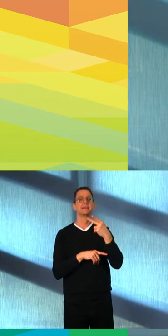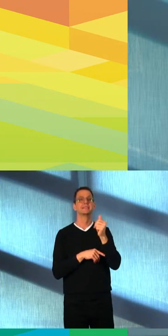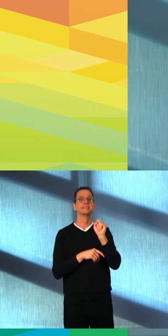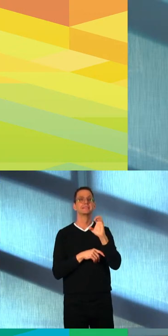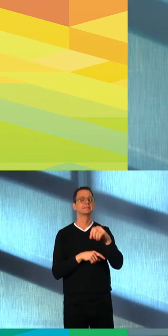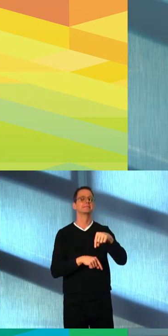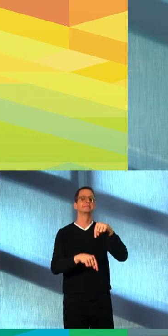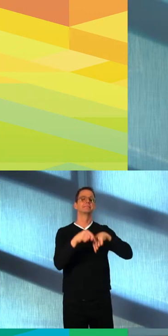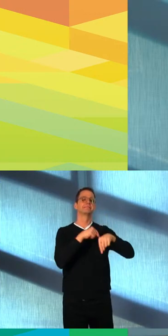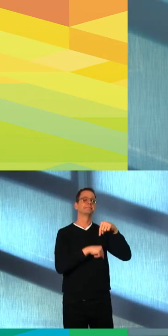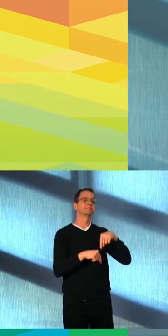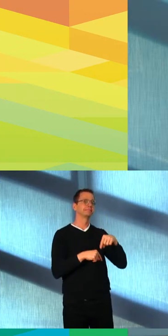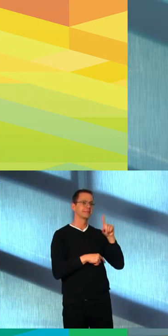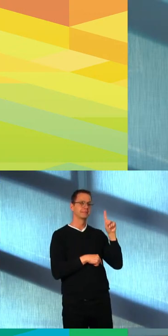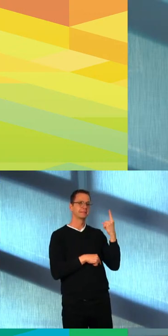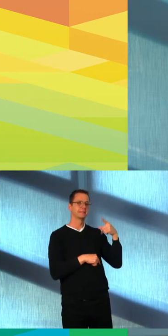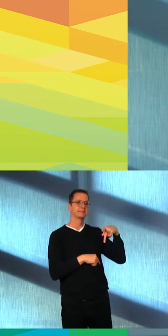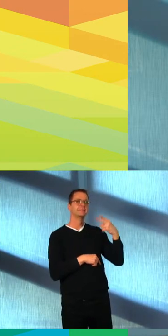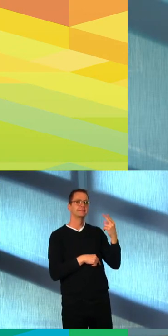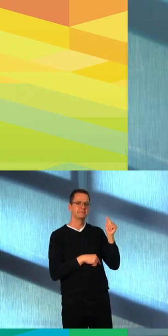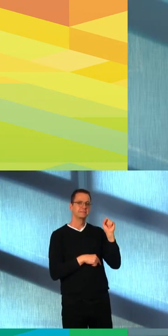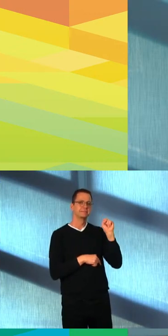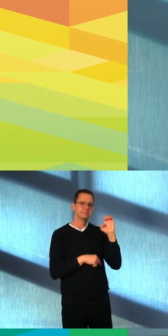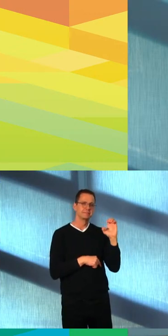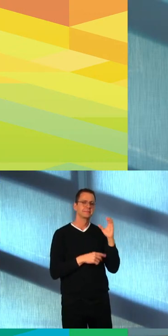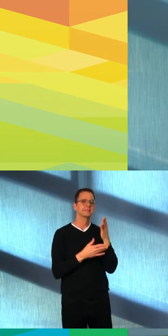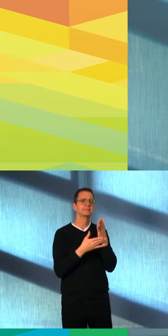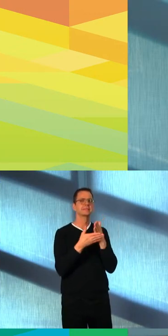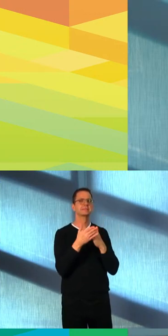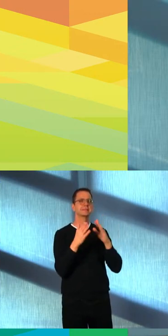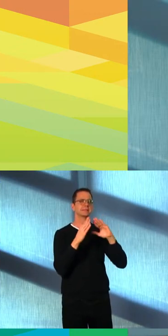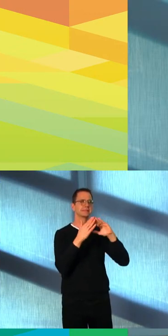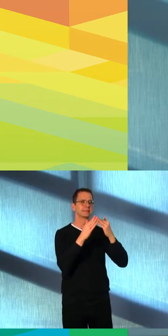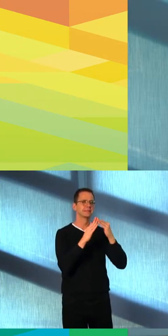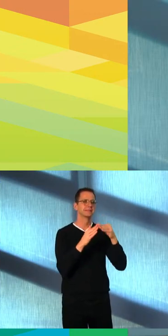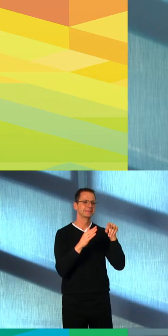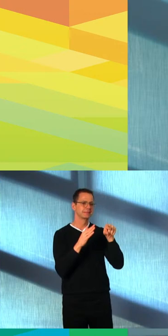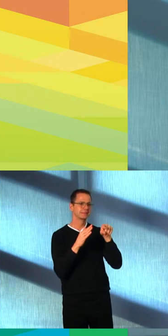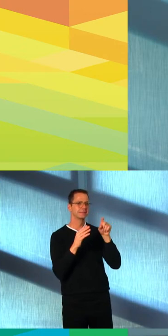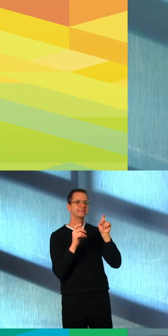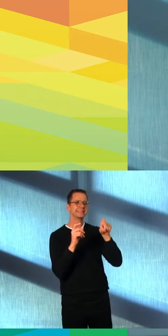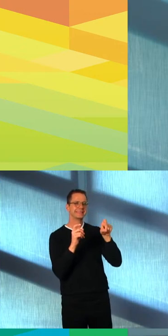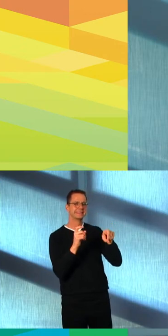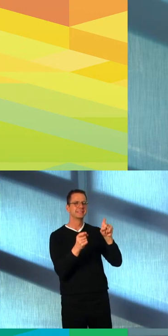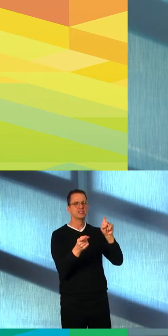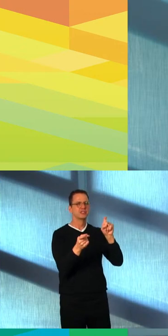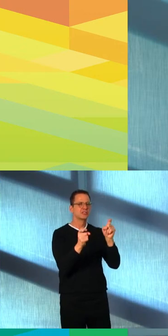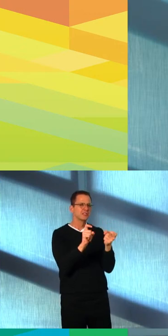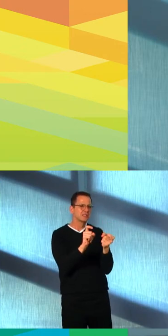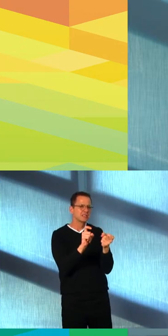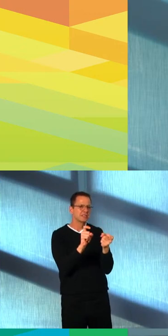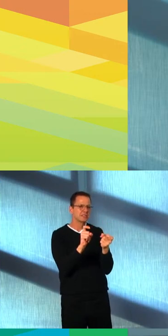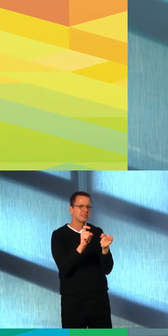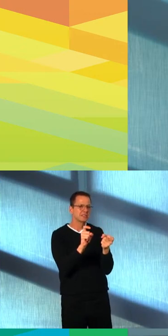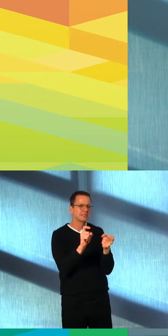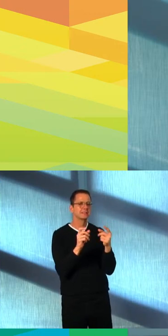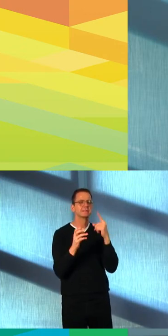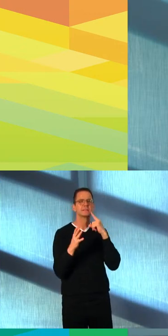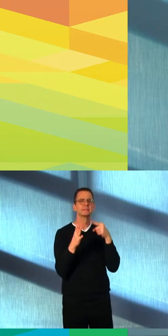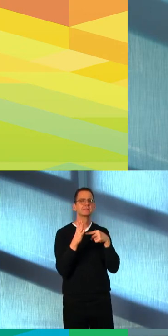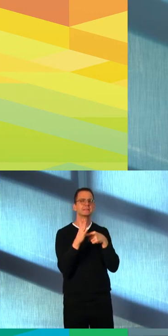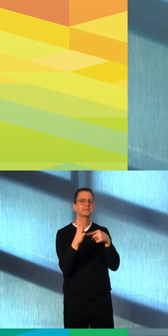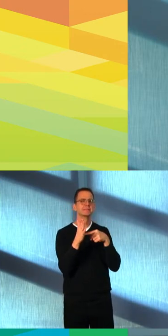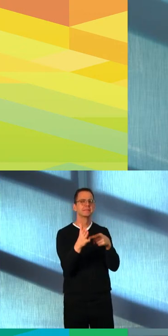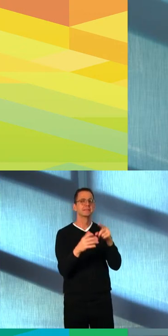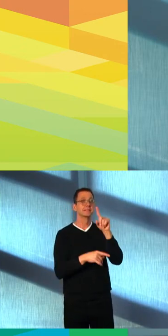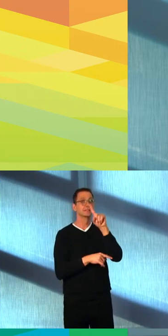zoo, outdoor activities will continue. We know that these activities are important for the community. Tickets to visit the zoo were sold out every